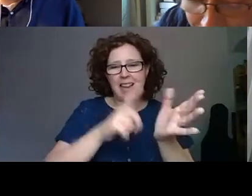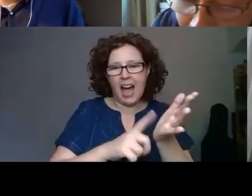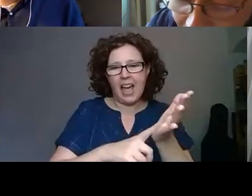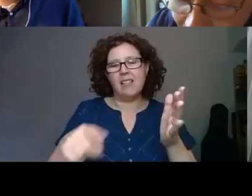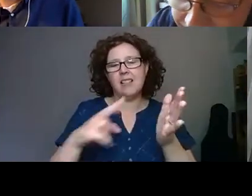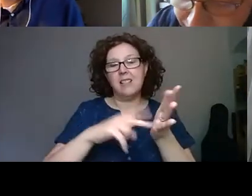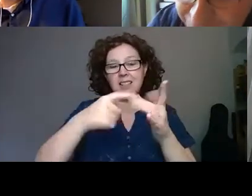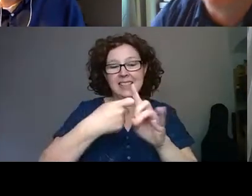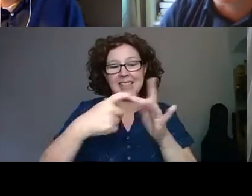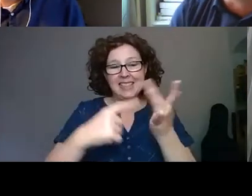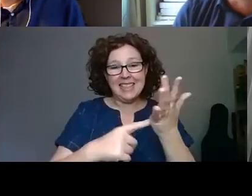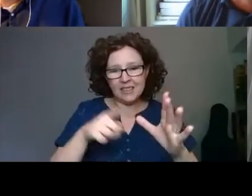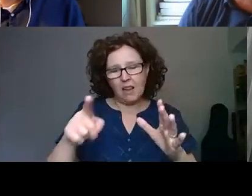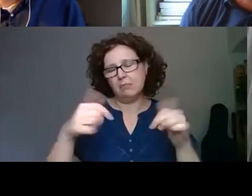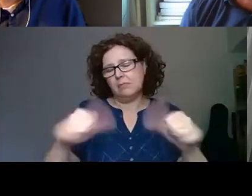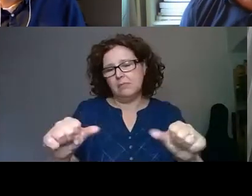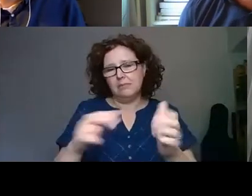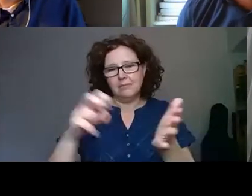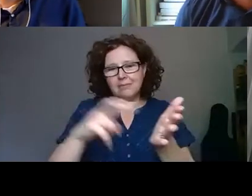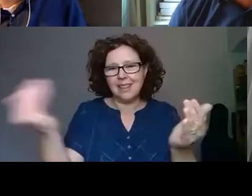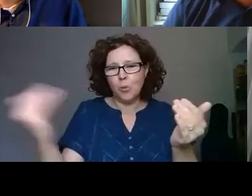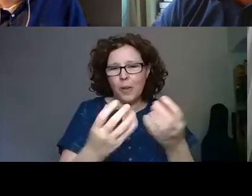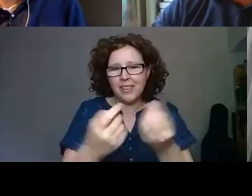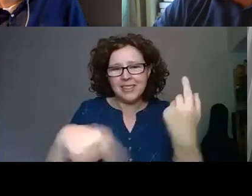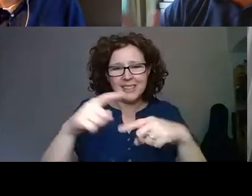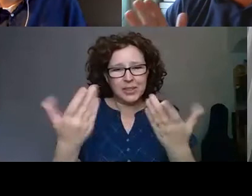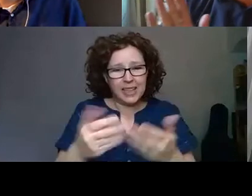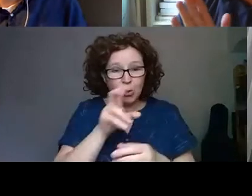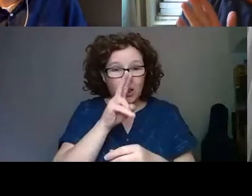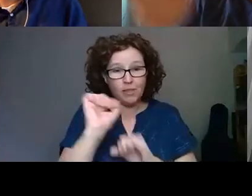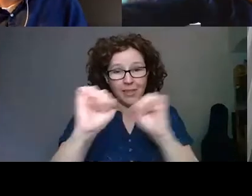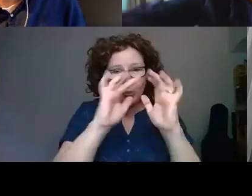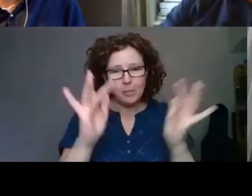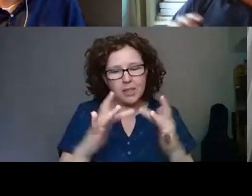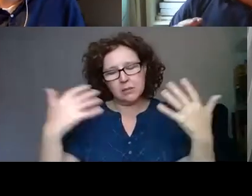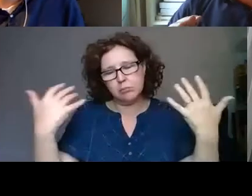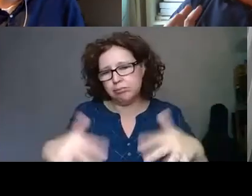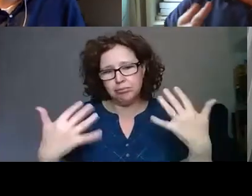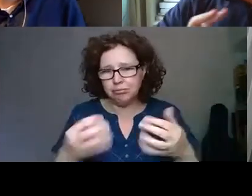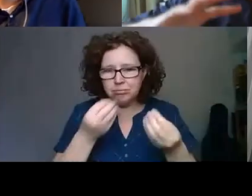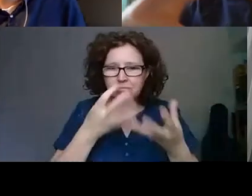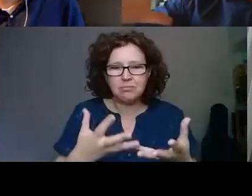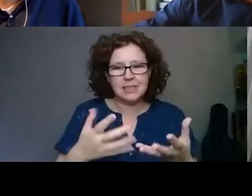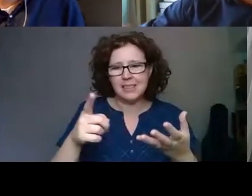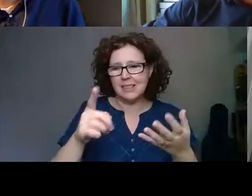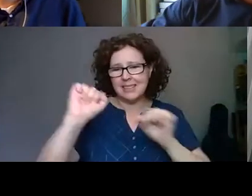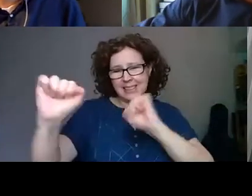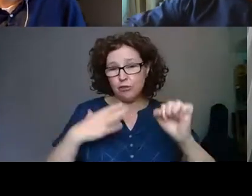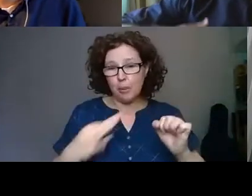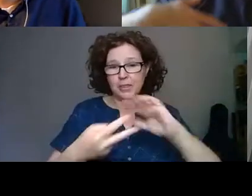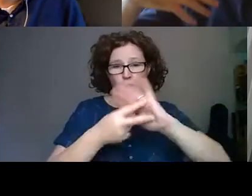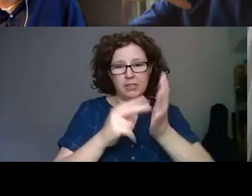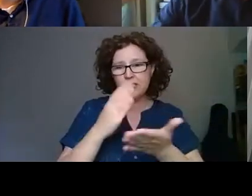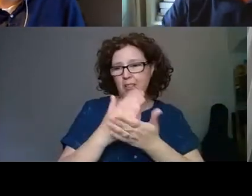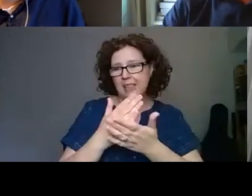Museum and Future Everything, that they represent organizations that are looking in different directions, different sizes,